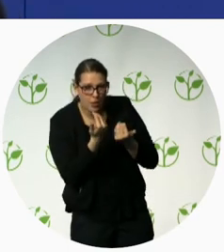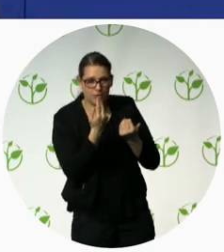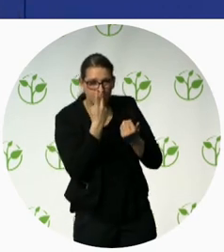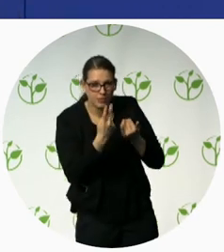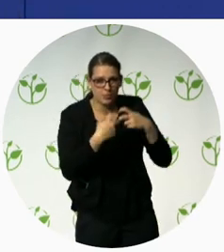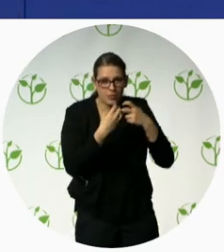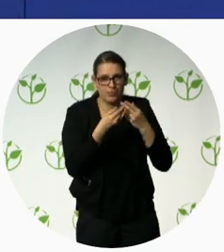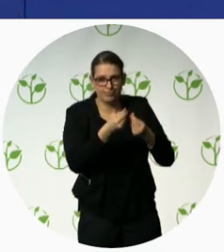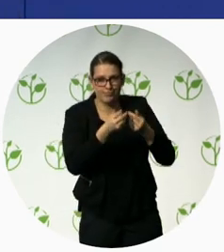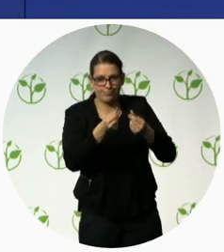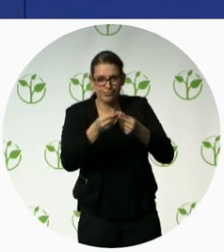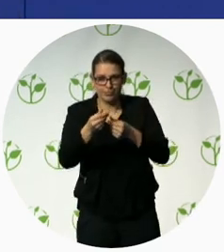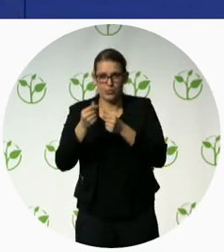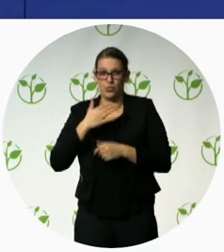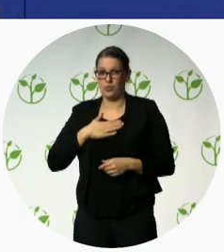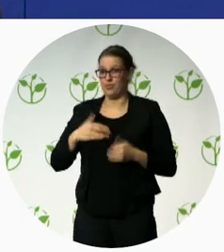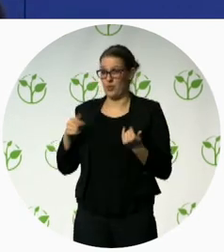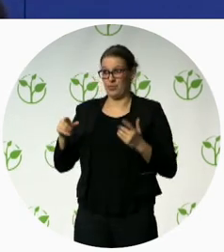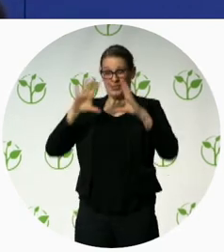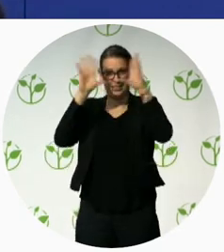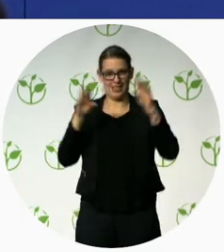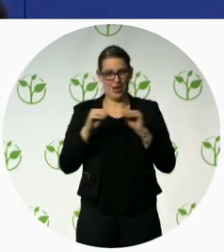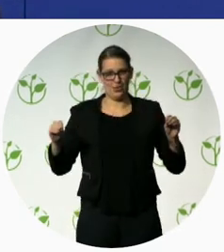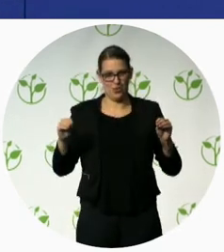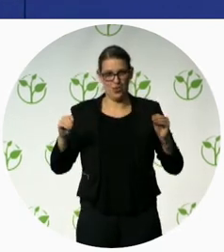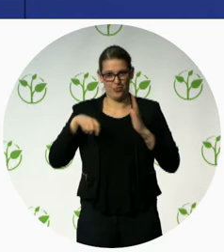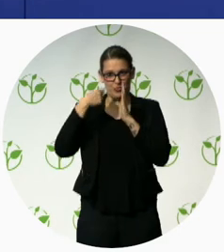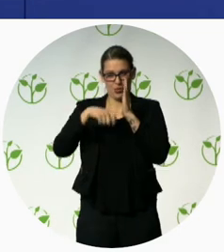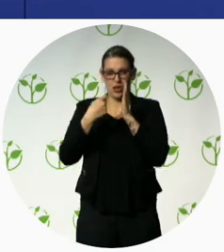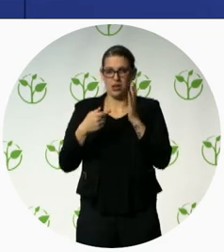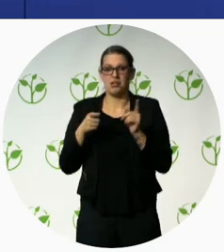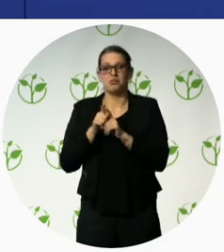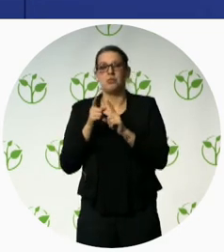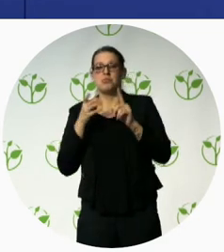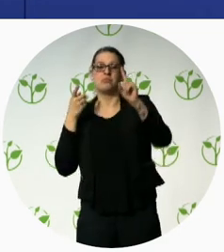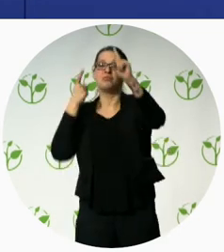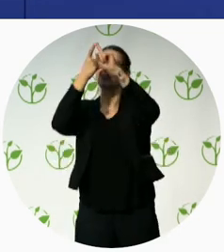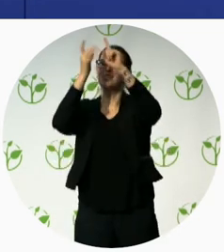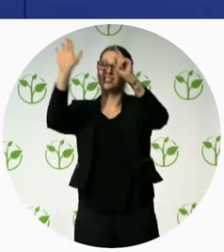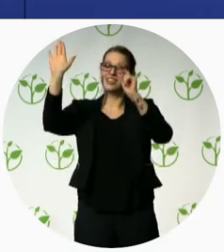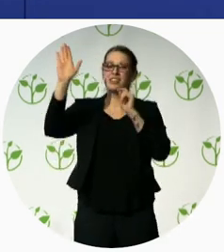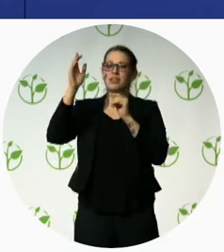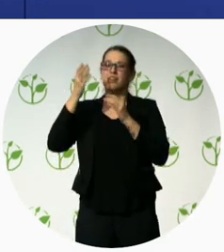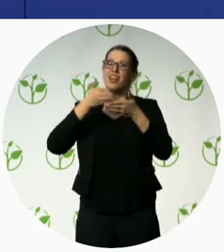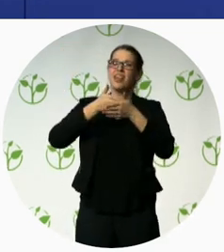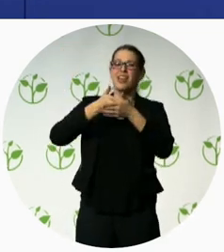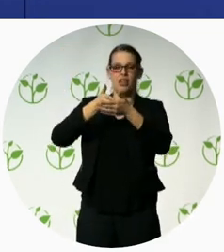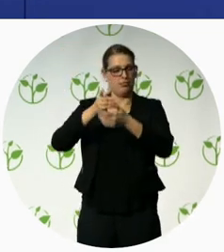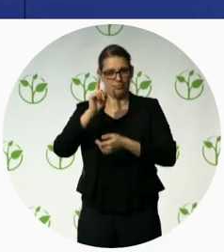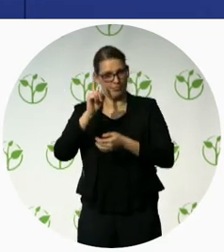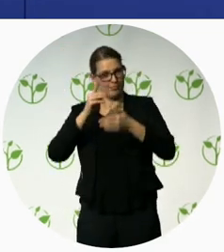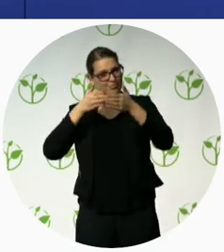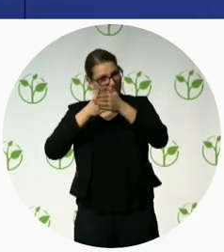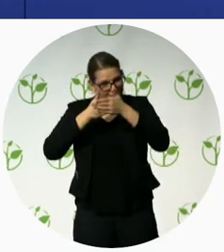talk challenges. We are just here to get somebody, find an opportunity, find a partner, and overcome those challenges.